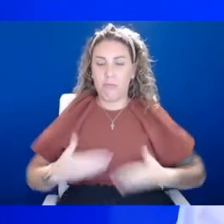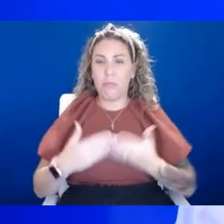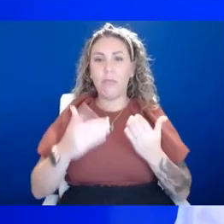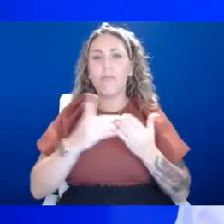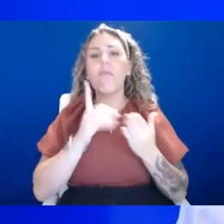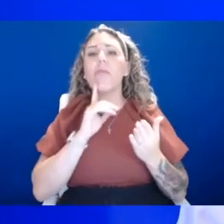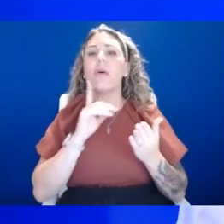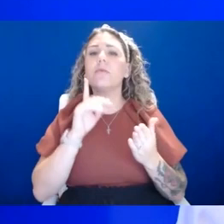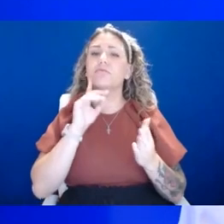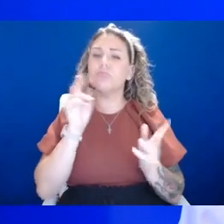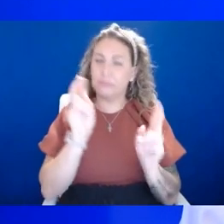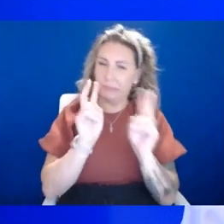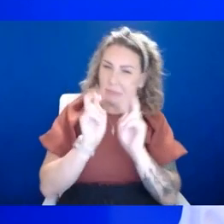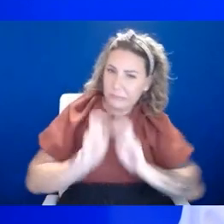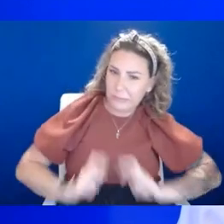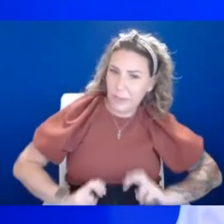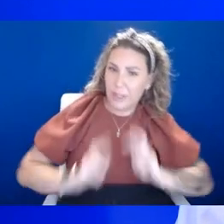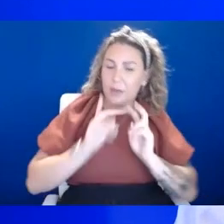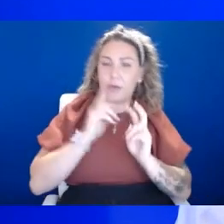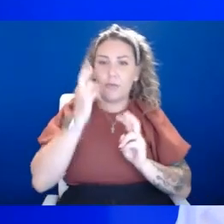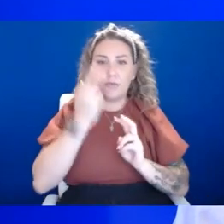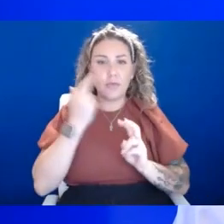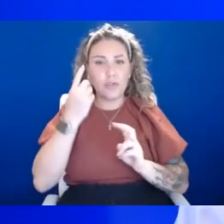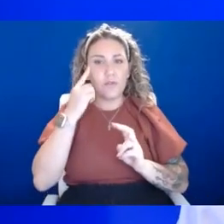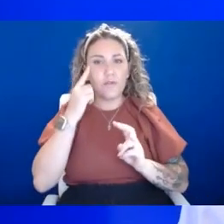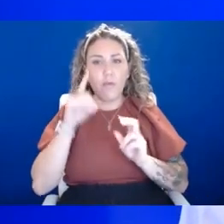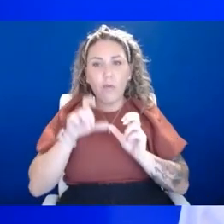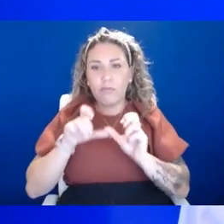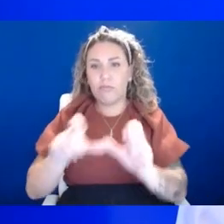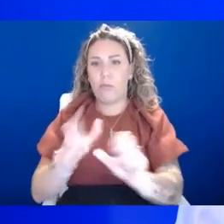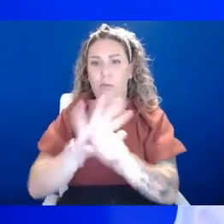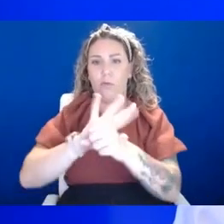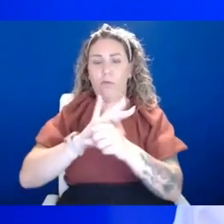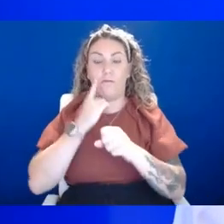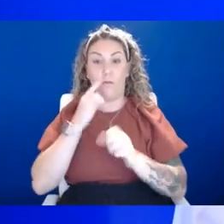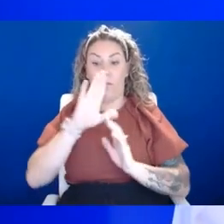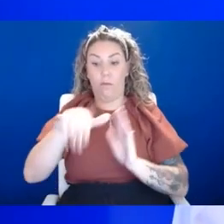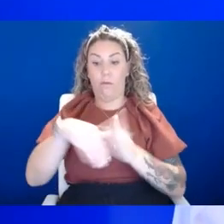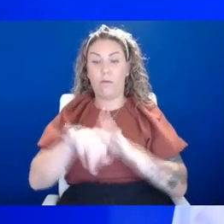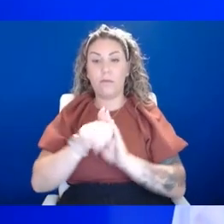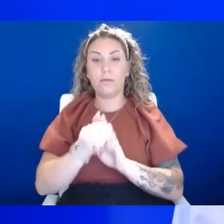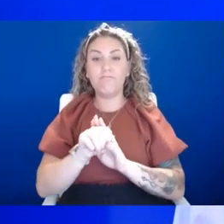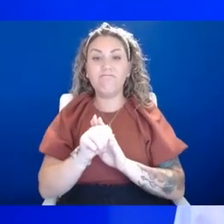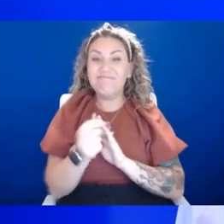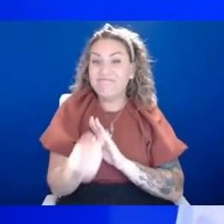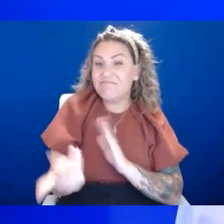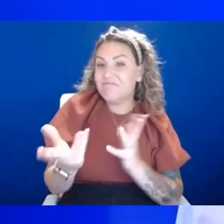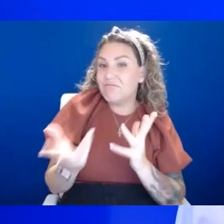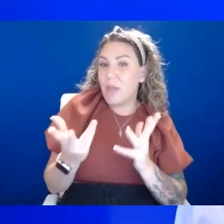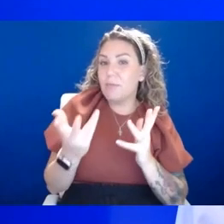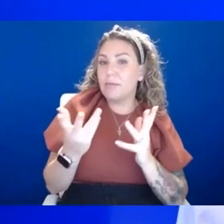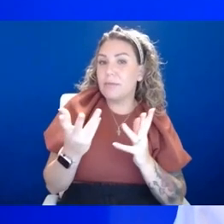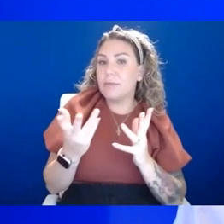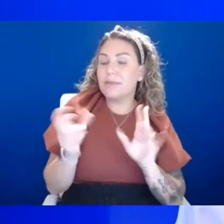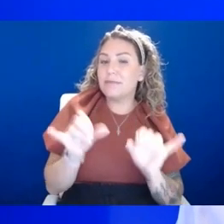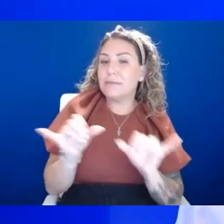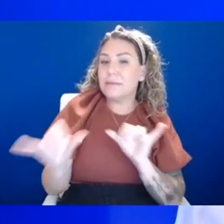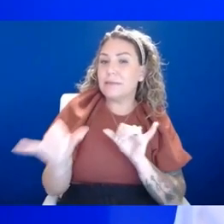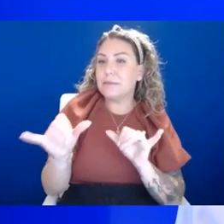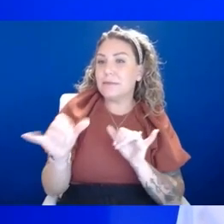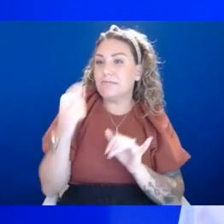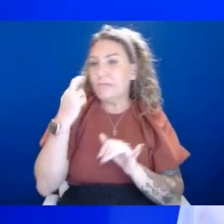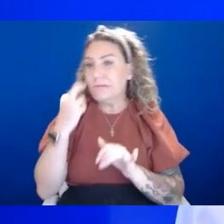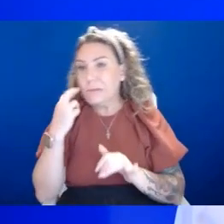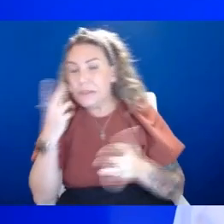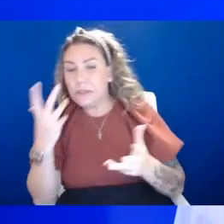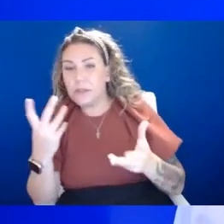the long COVID symptoms for all of those symptoms. Uh, some of them may have the same, uh, mechanism, some may not. The blood